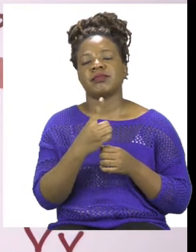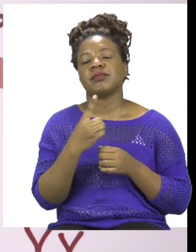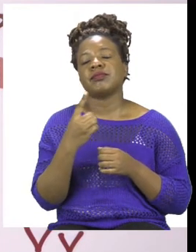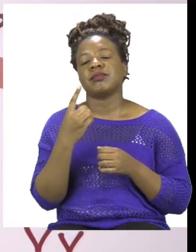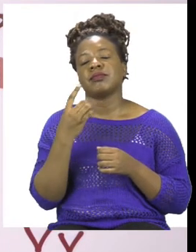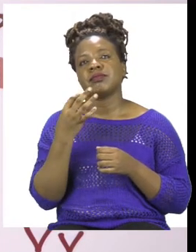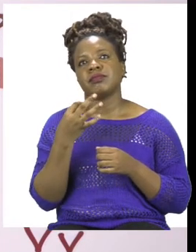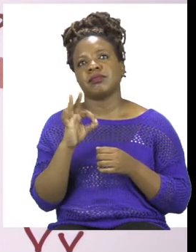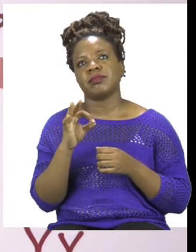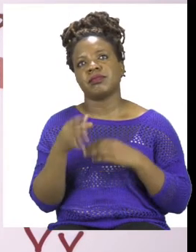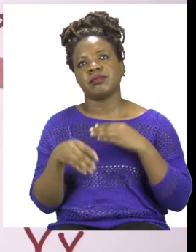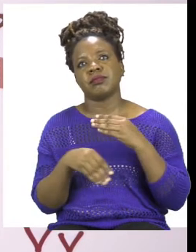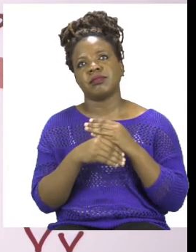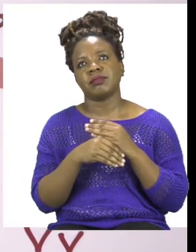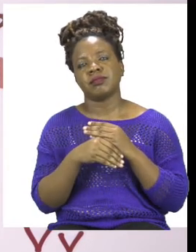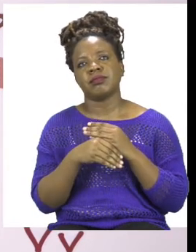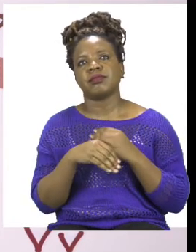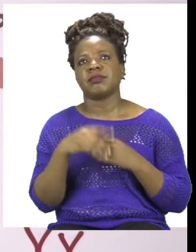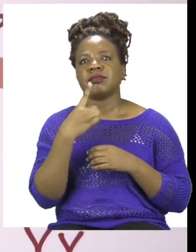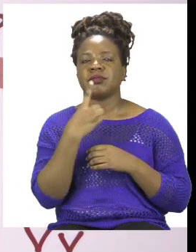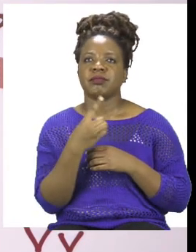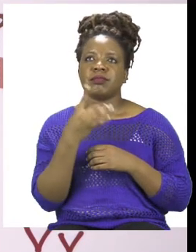18.